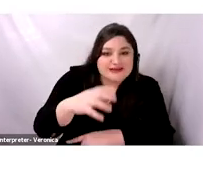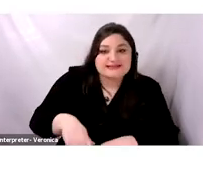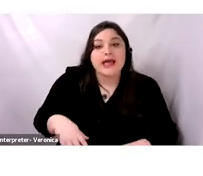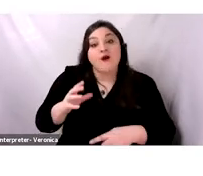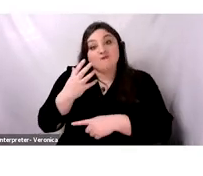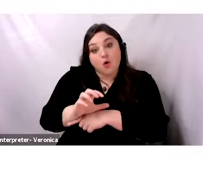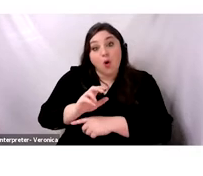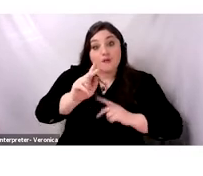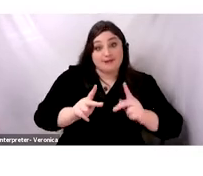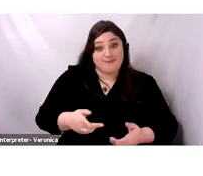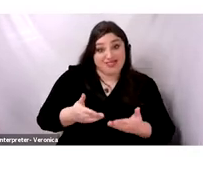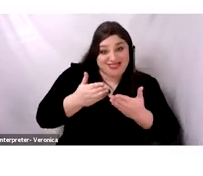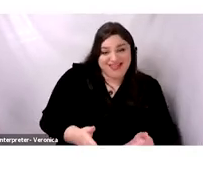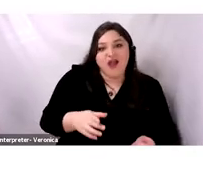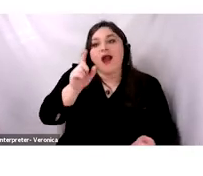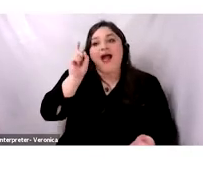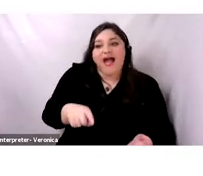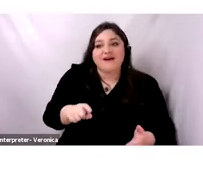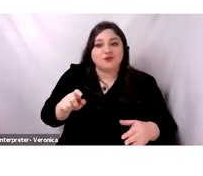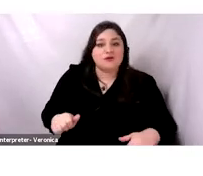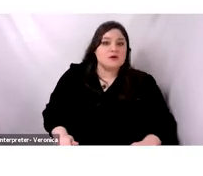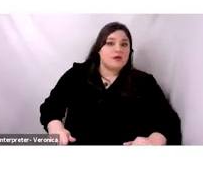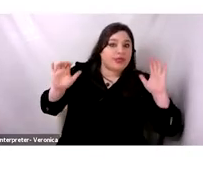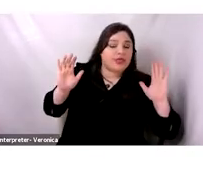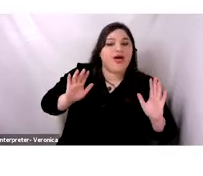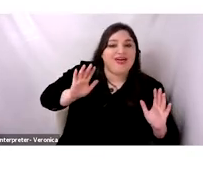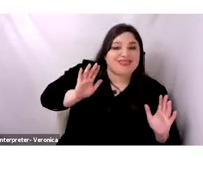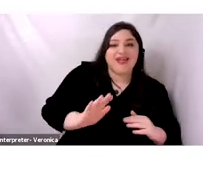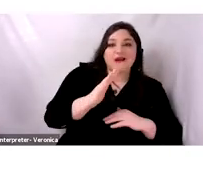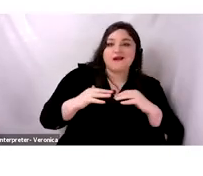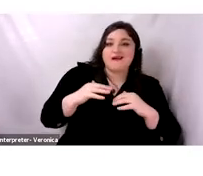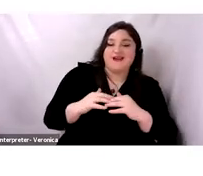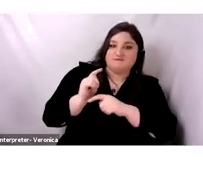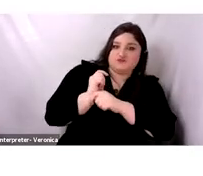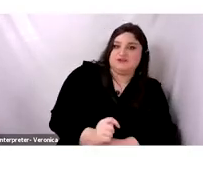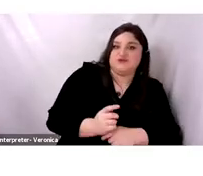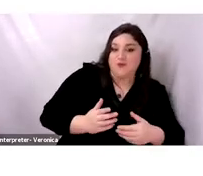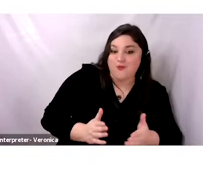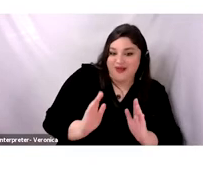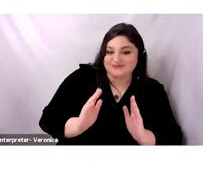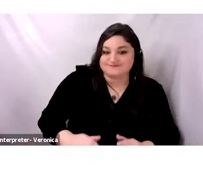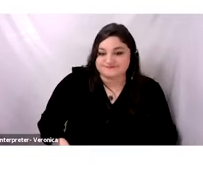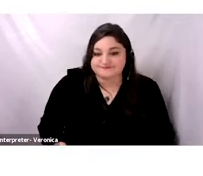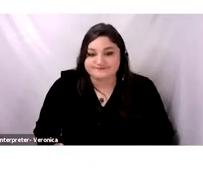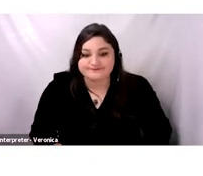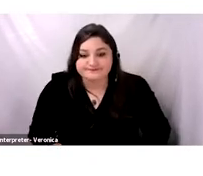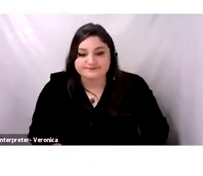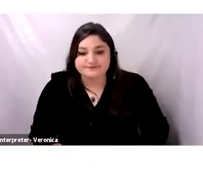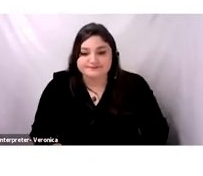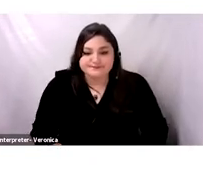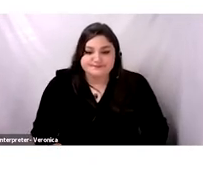actually produce enough money when Lebanon was being opened to the global cash